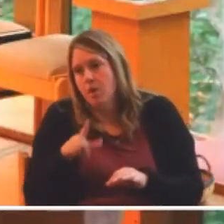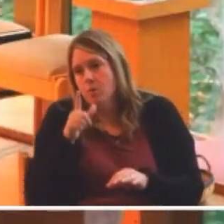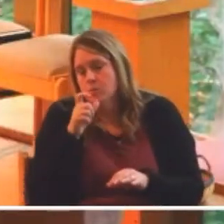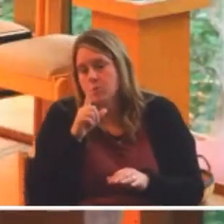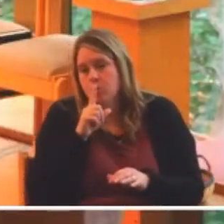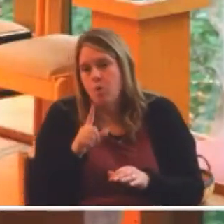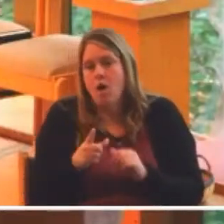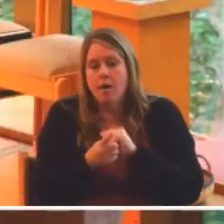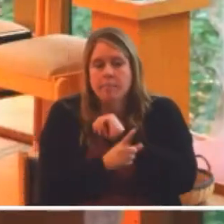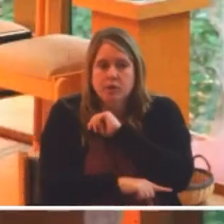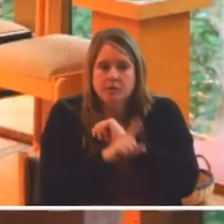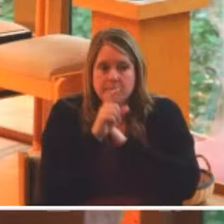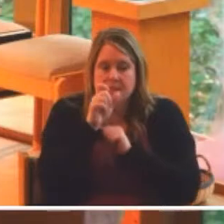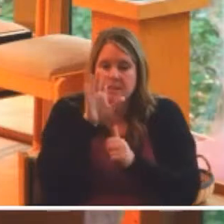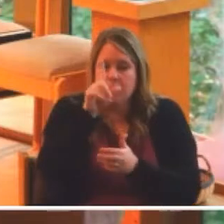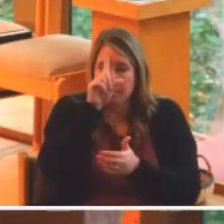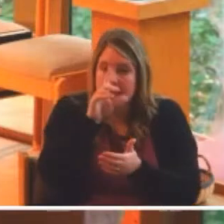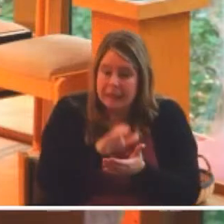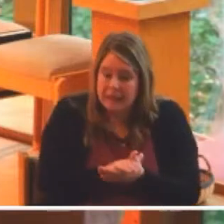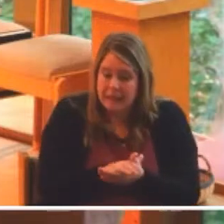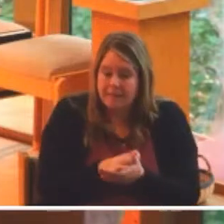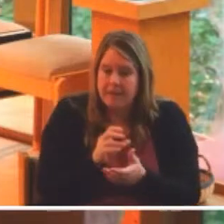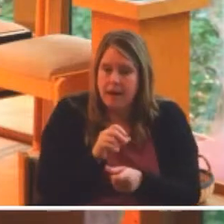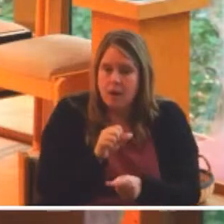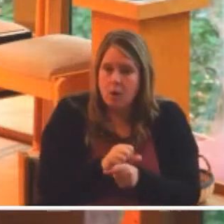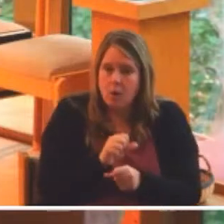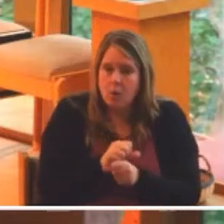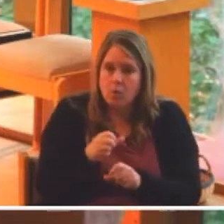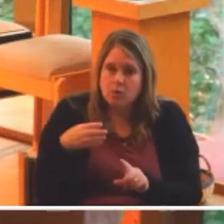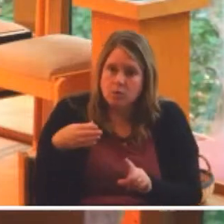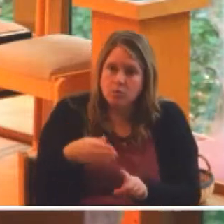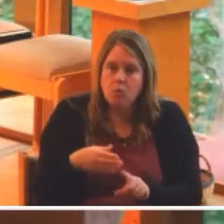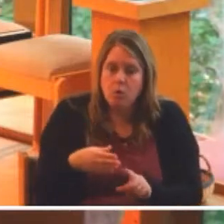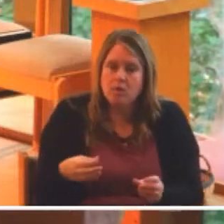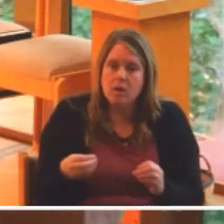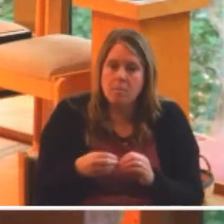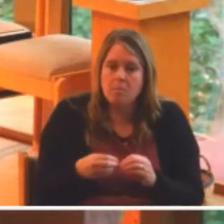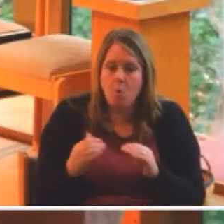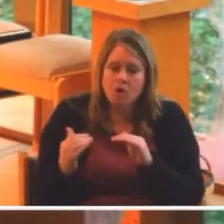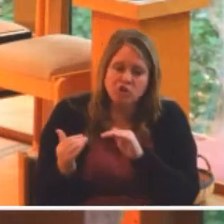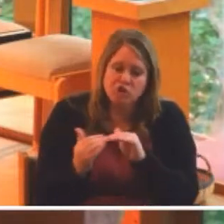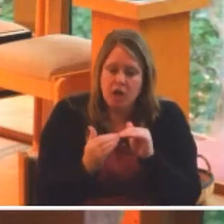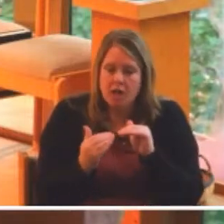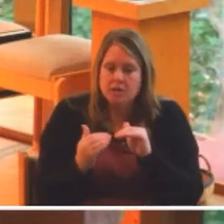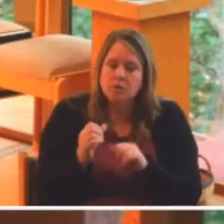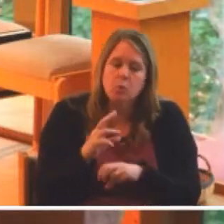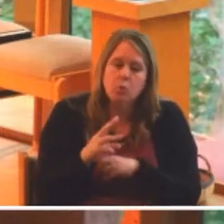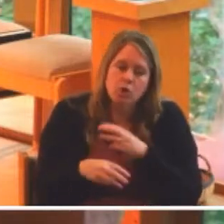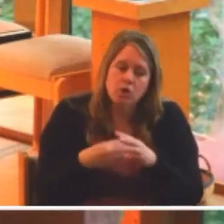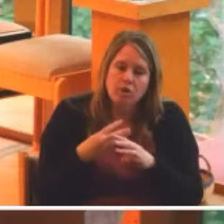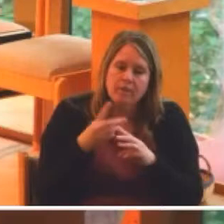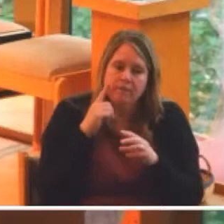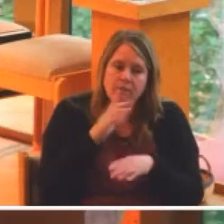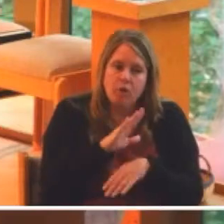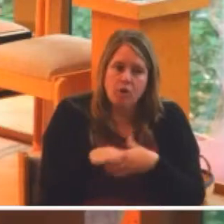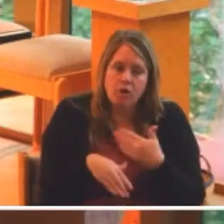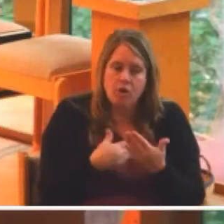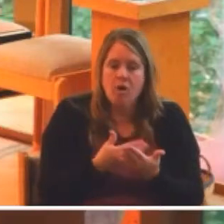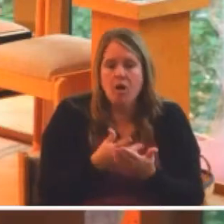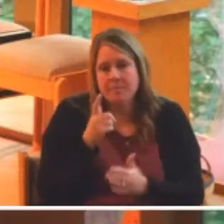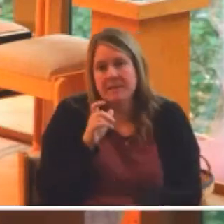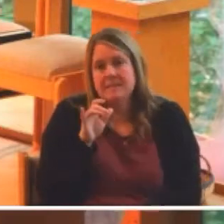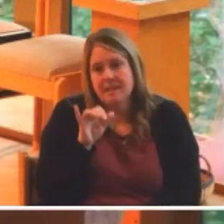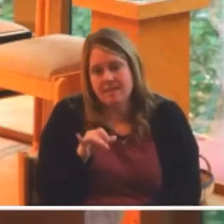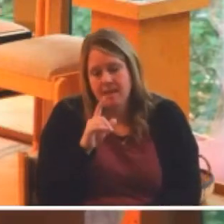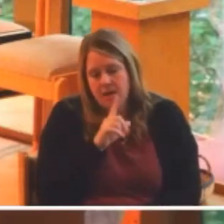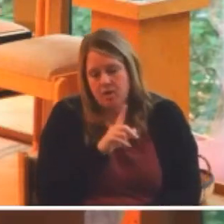belief in and work towards a more just world for all. For theirs is the kingdom of